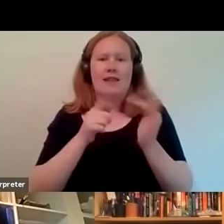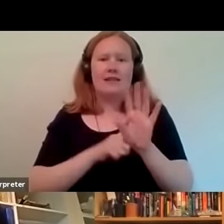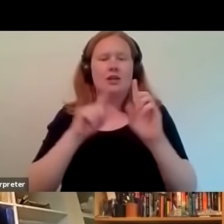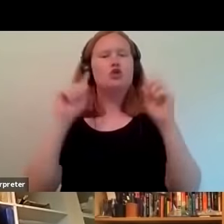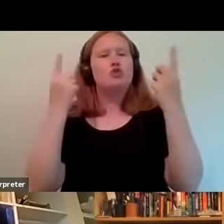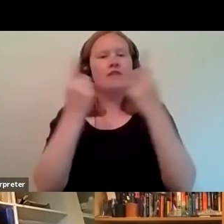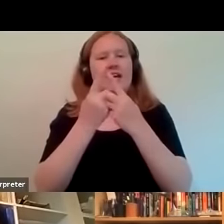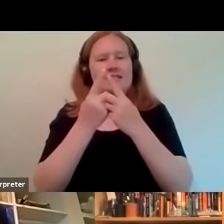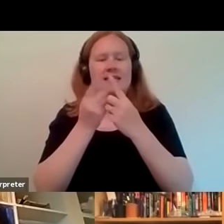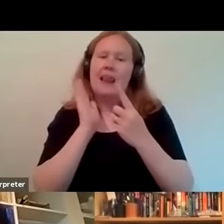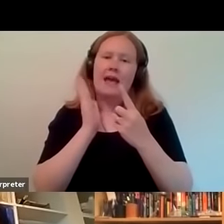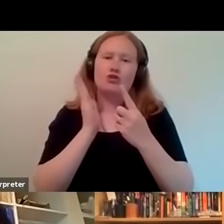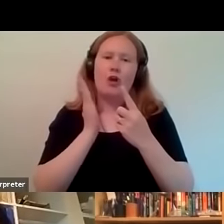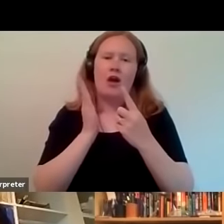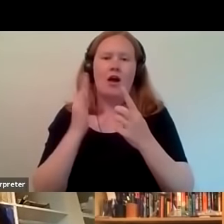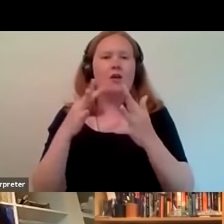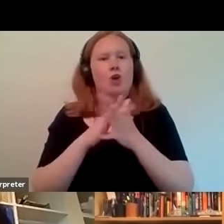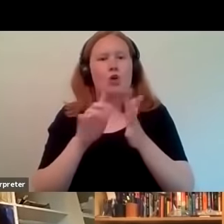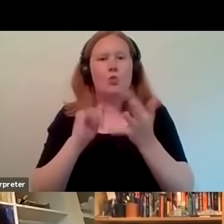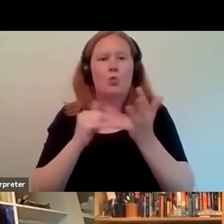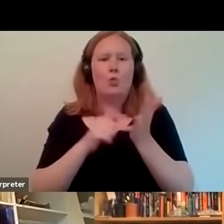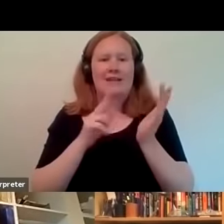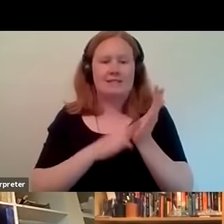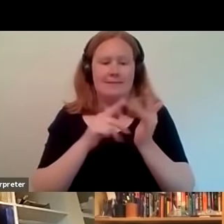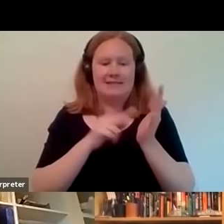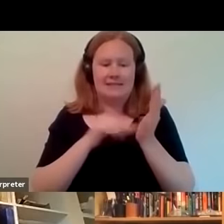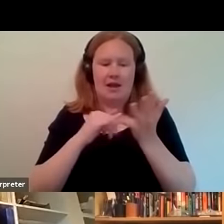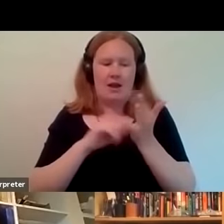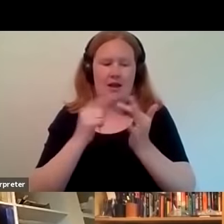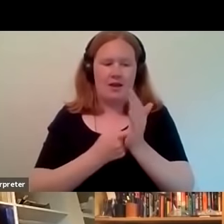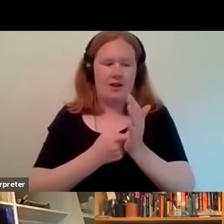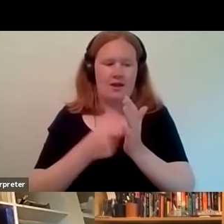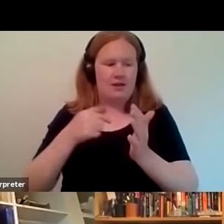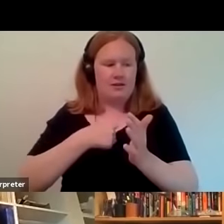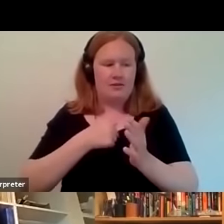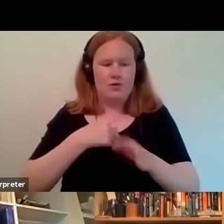principal investigator on the base culture research project